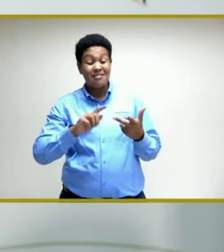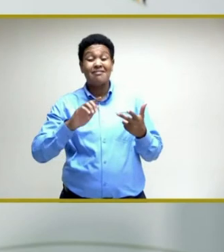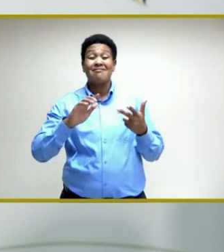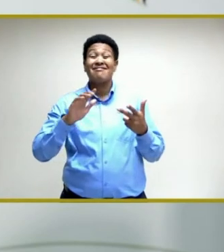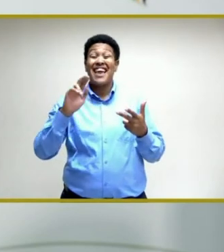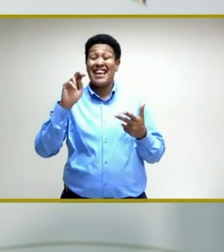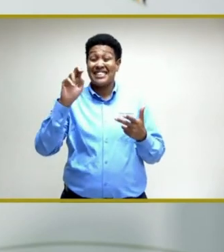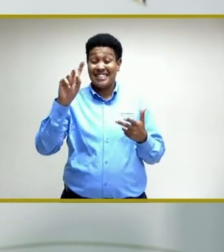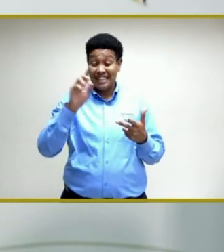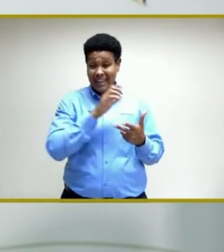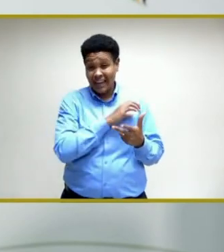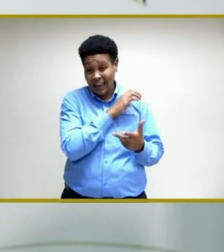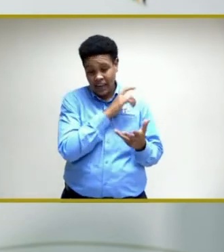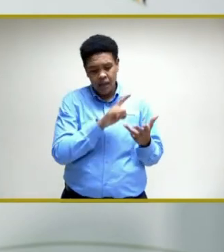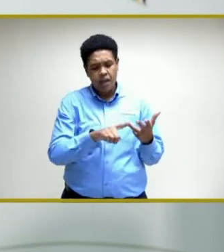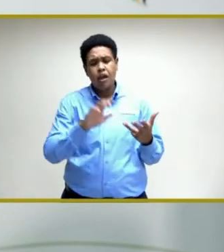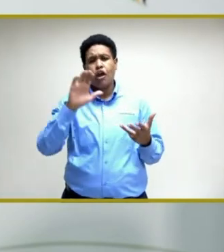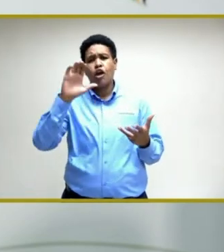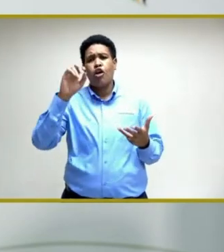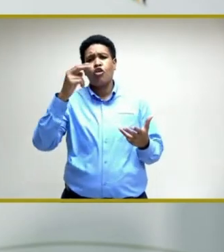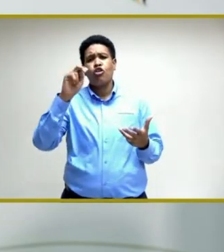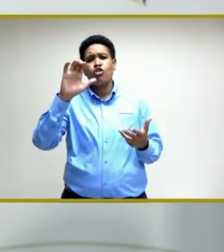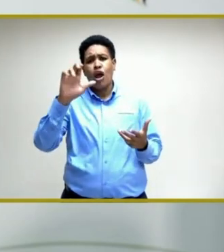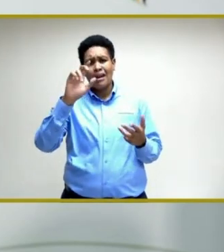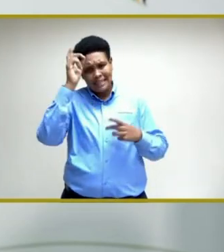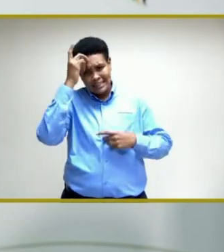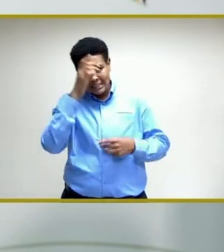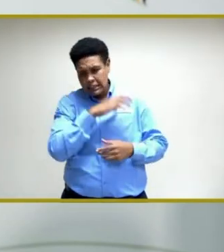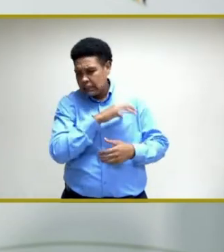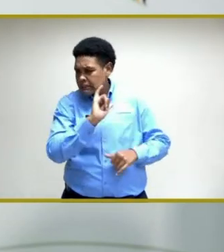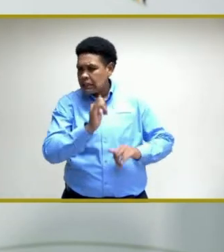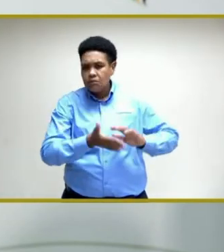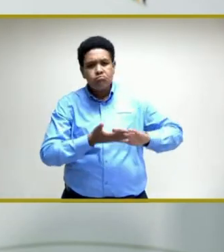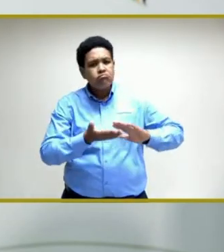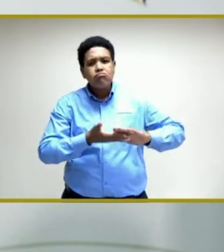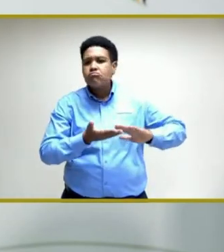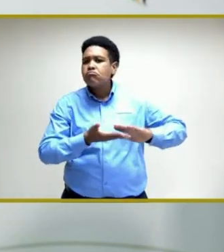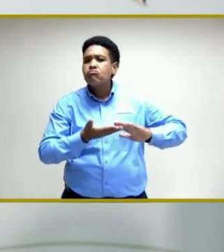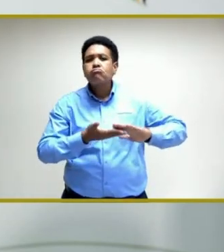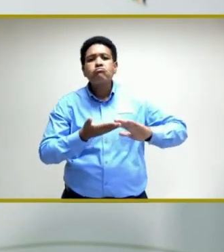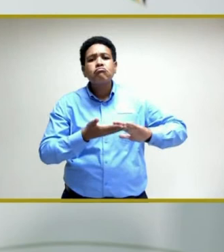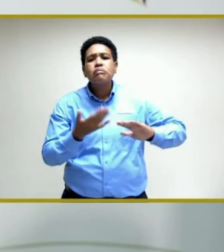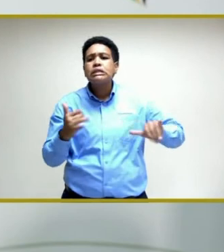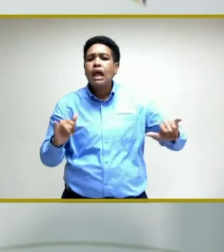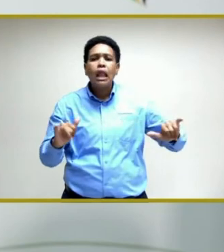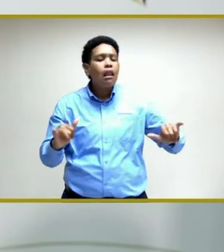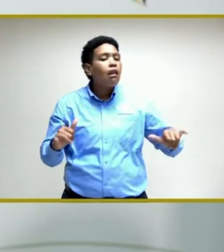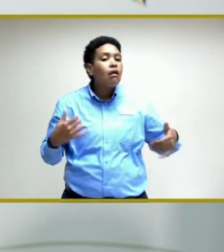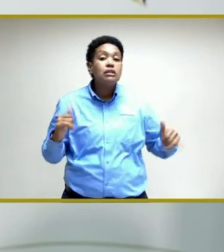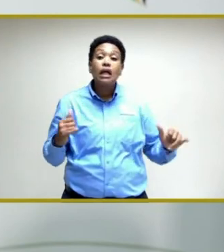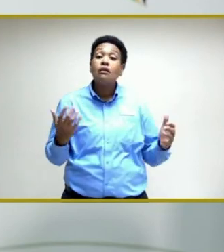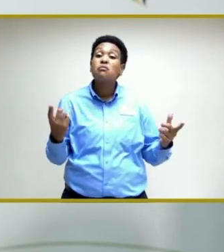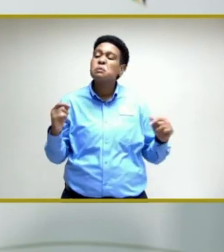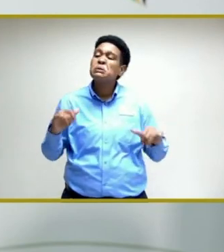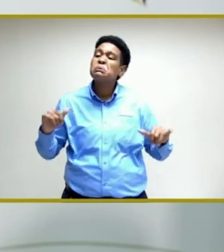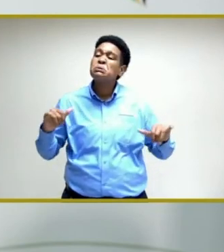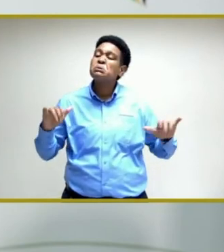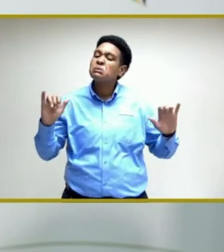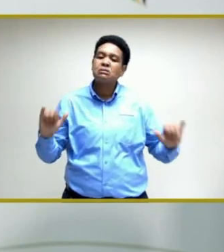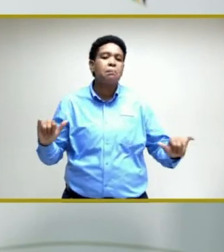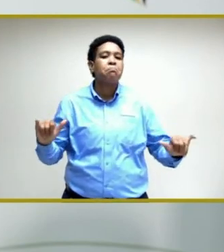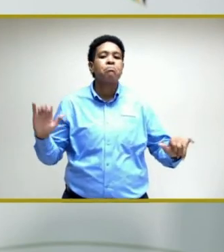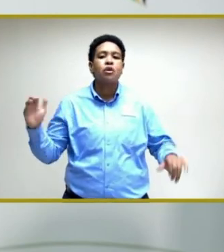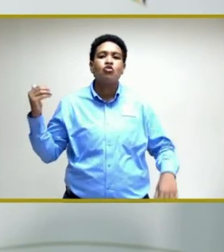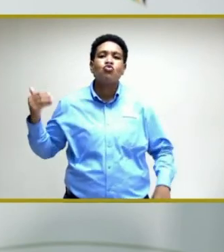those are still functioning and are being carried out as usual in terms of the